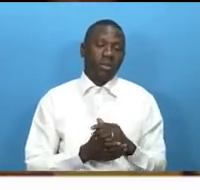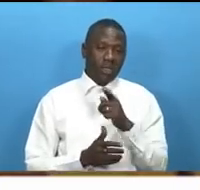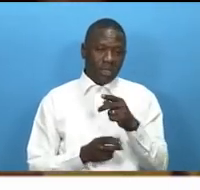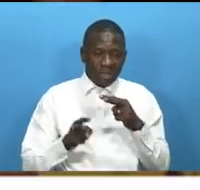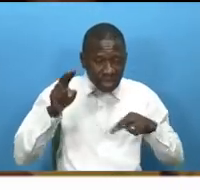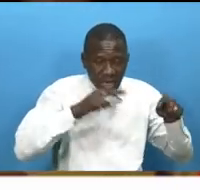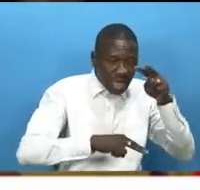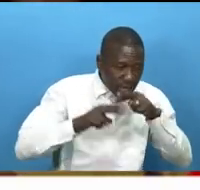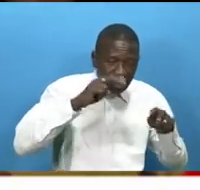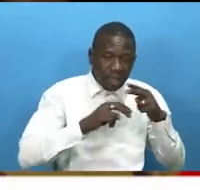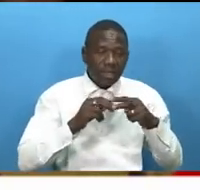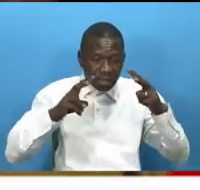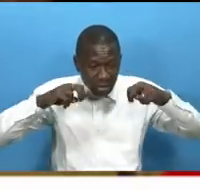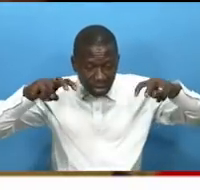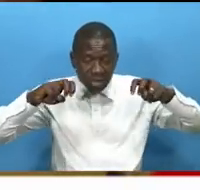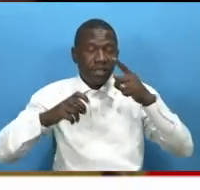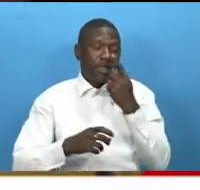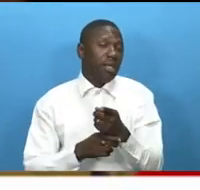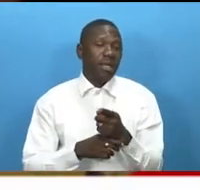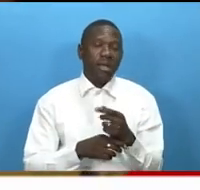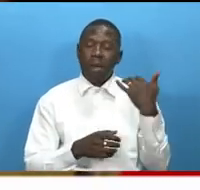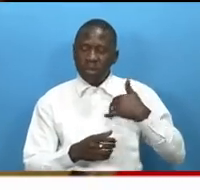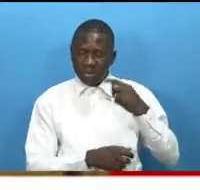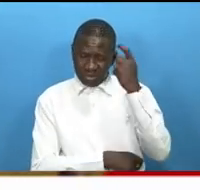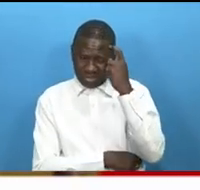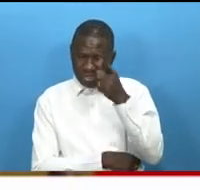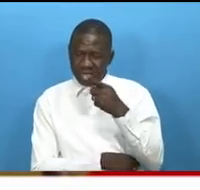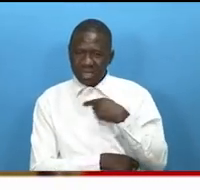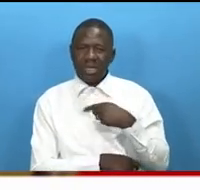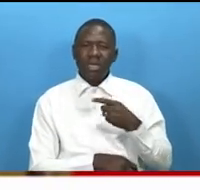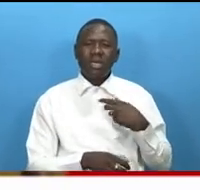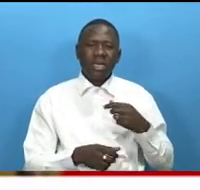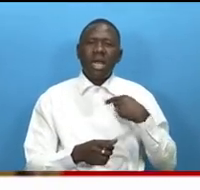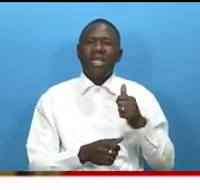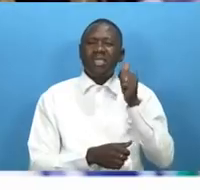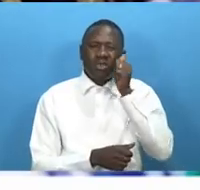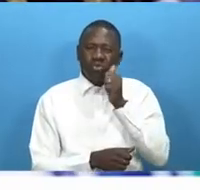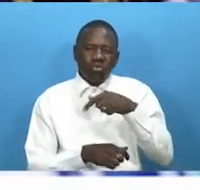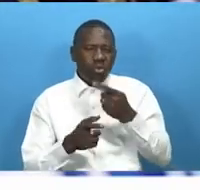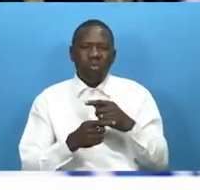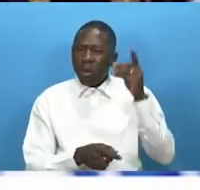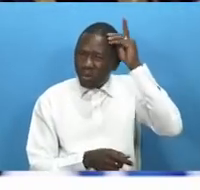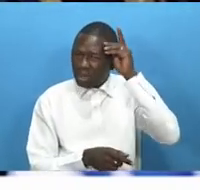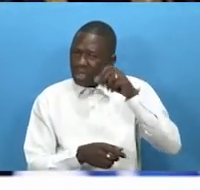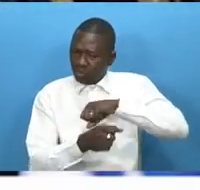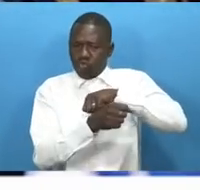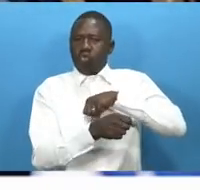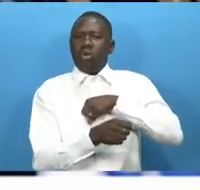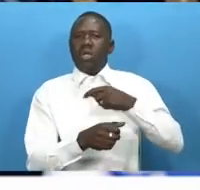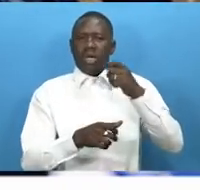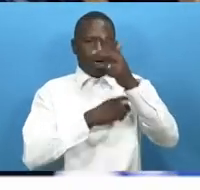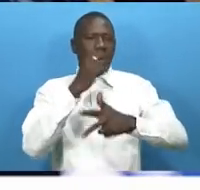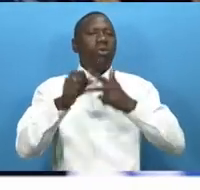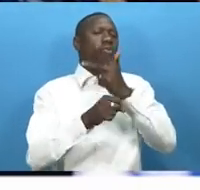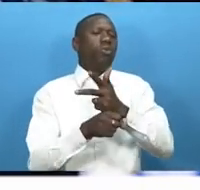pointer to what analysts describe as an epidemic of political dynasties around the world, which is fueling crisis and